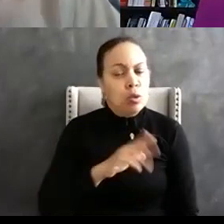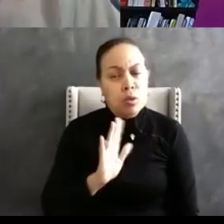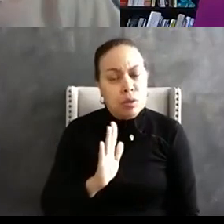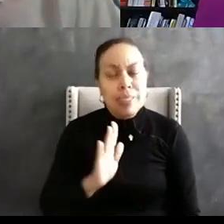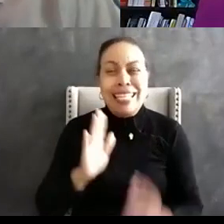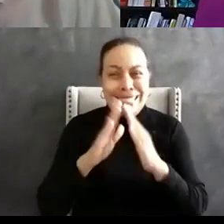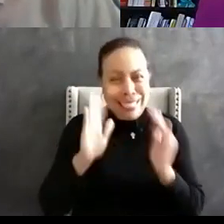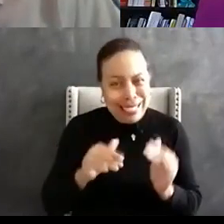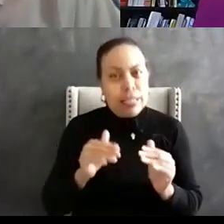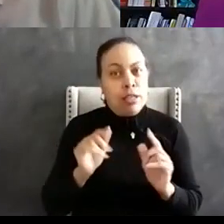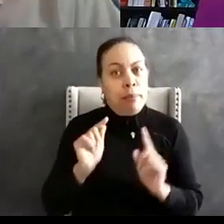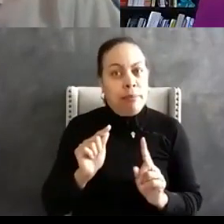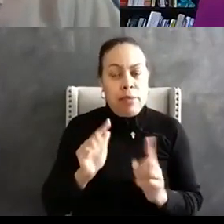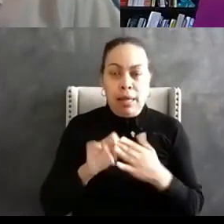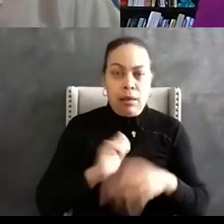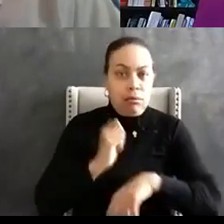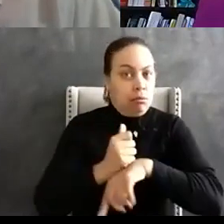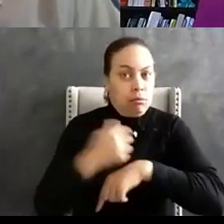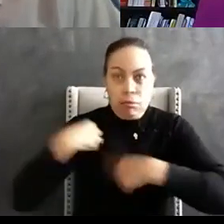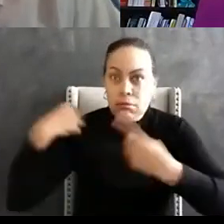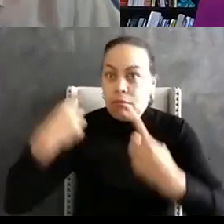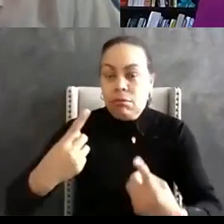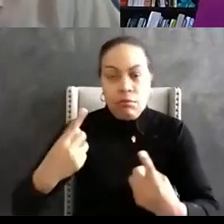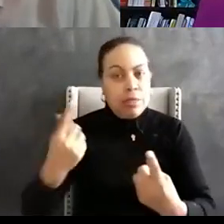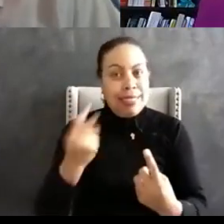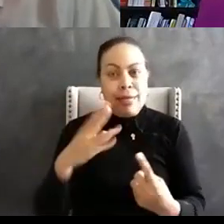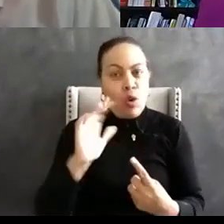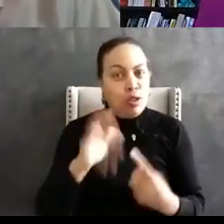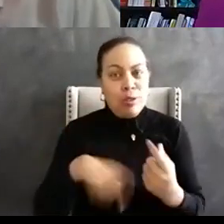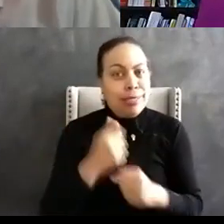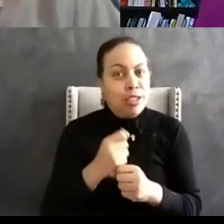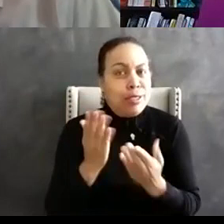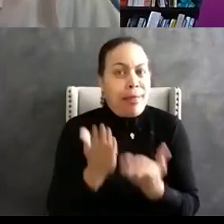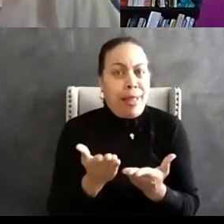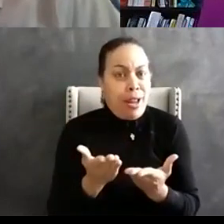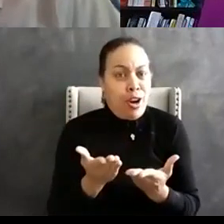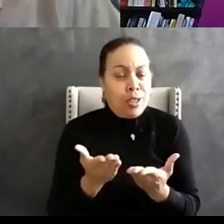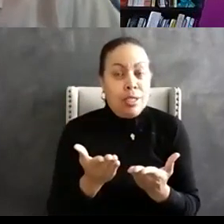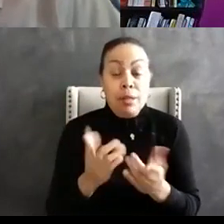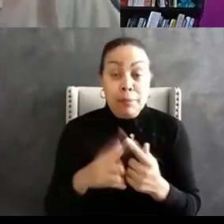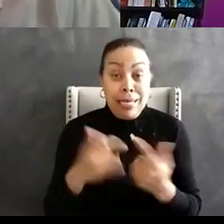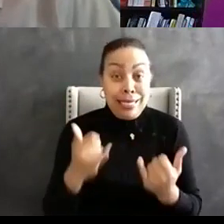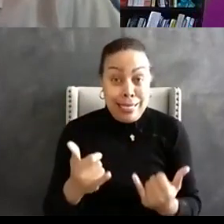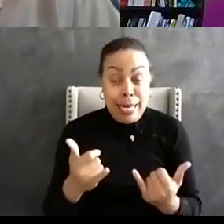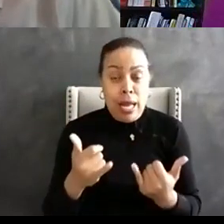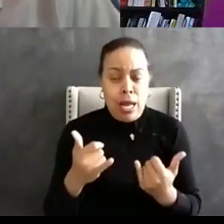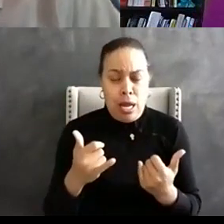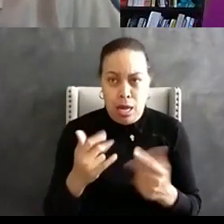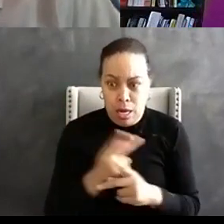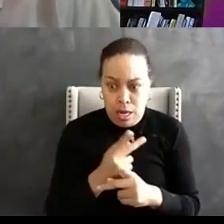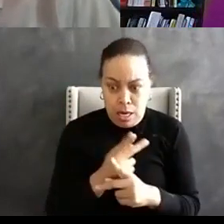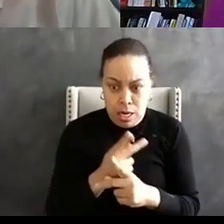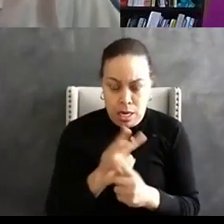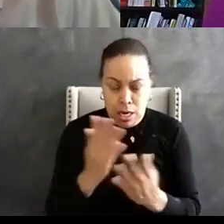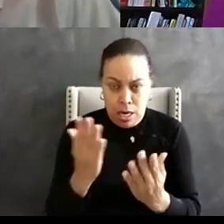is centuries old it is uh uh just come to the point now that the more we become clear